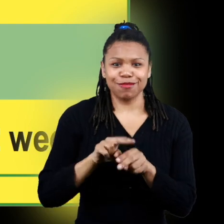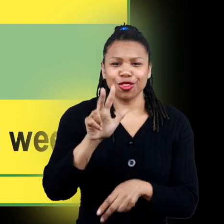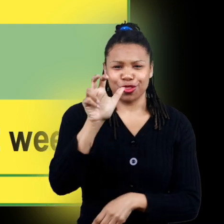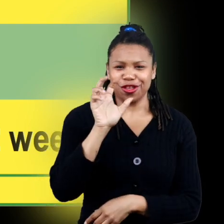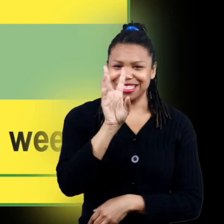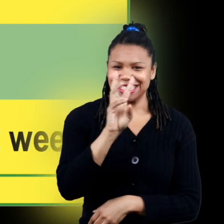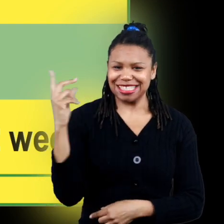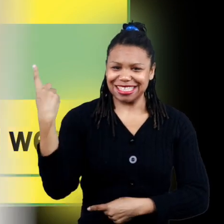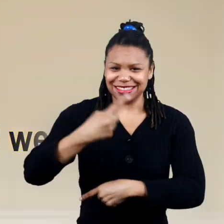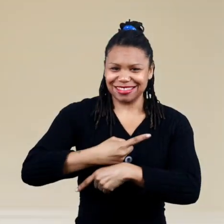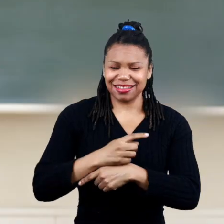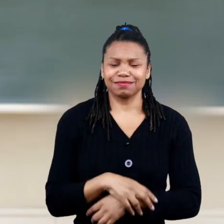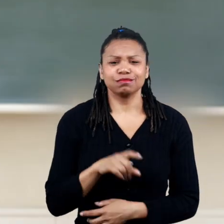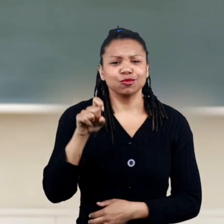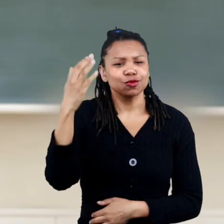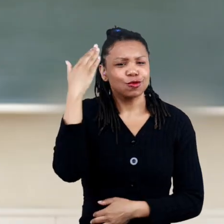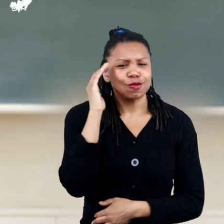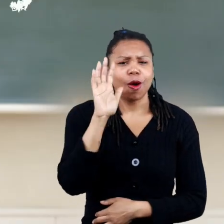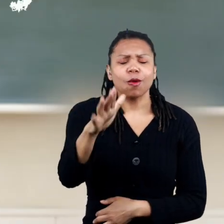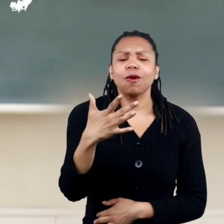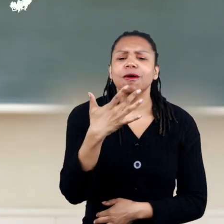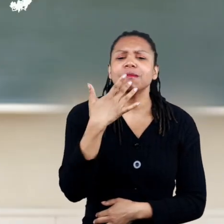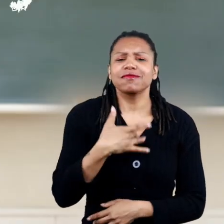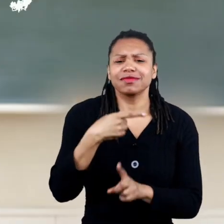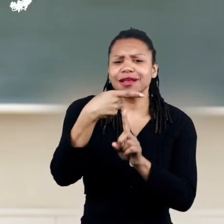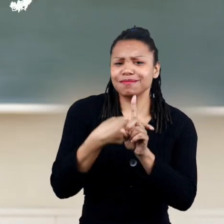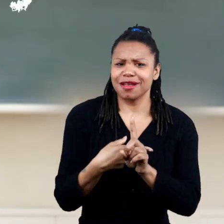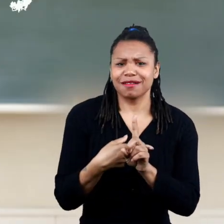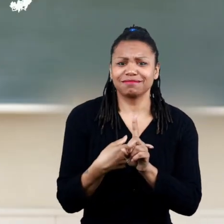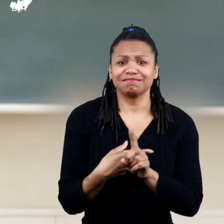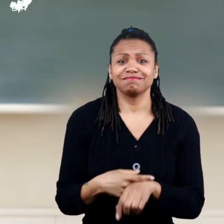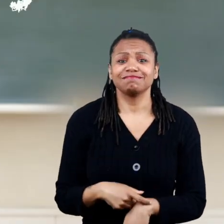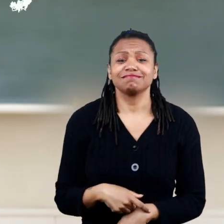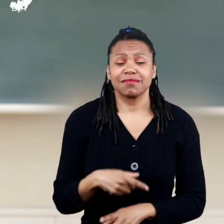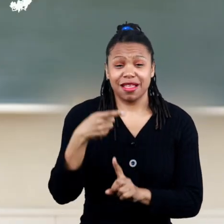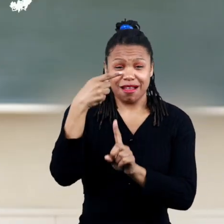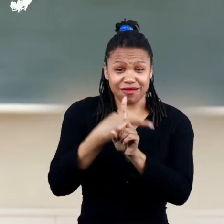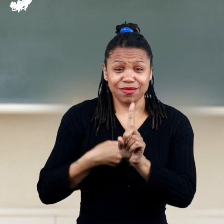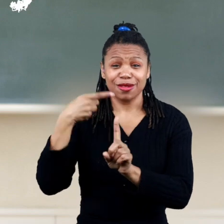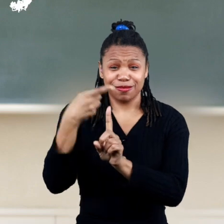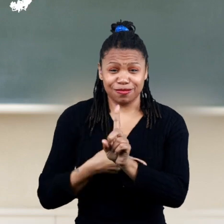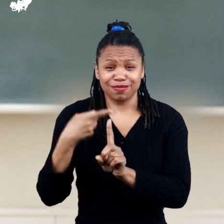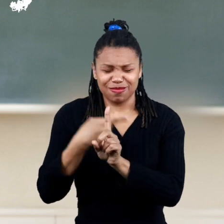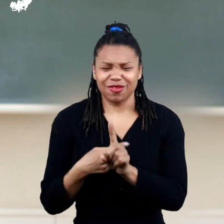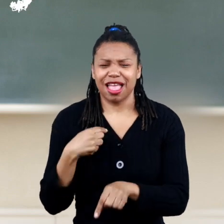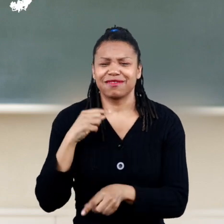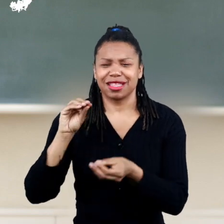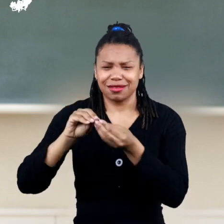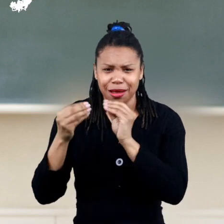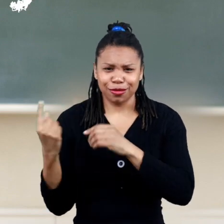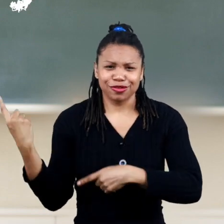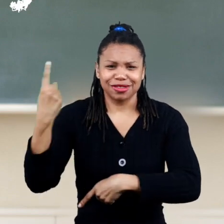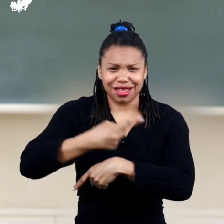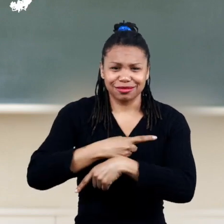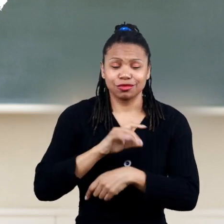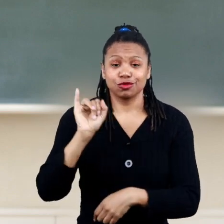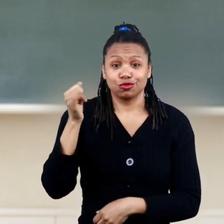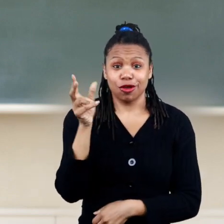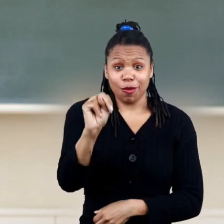a leap year you probably know the month of your birthday but here is each month of the year and their number of days